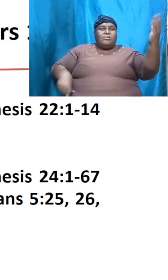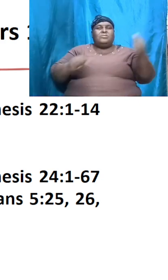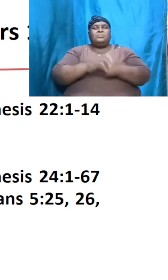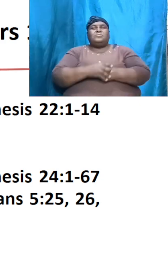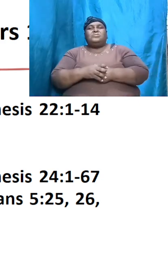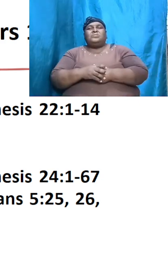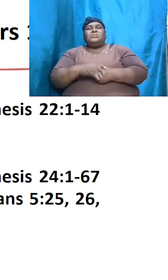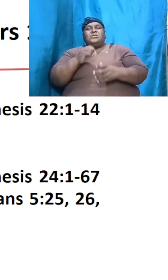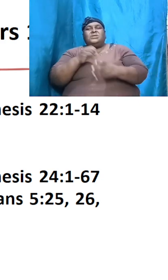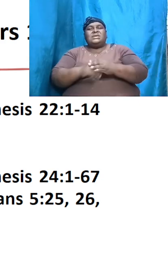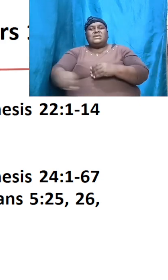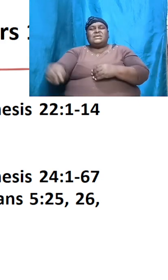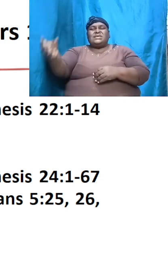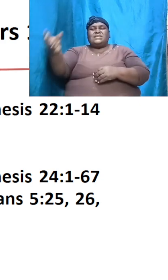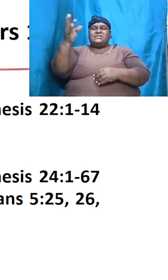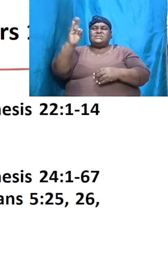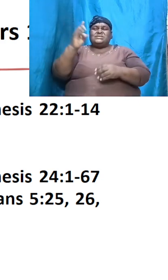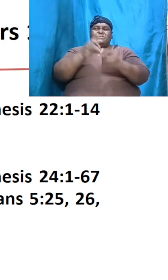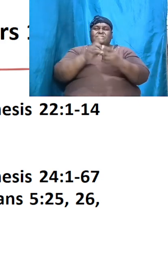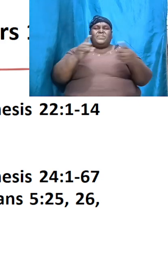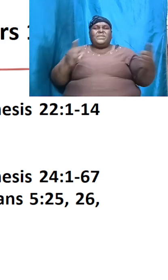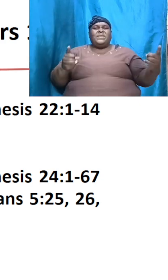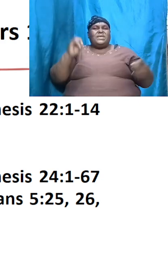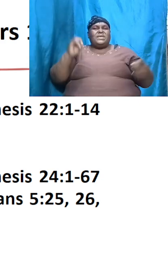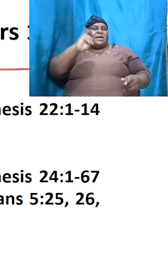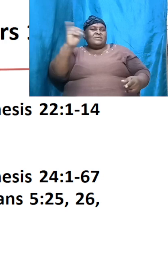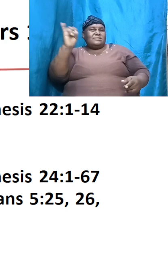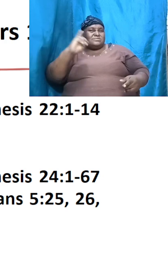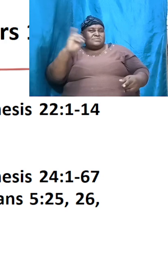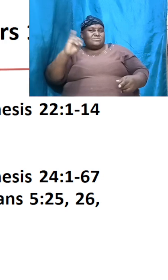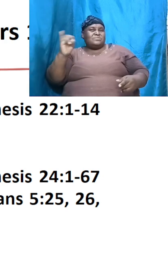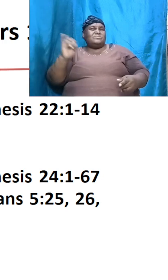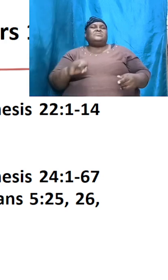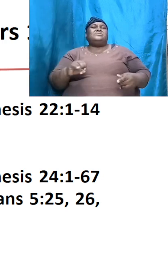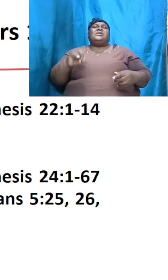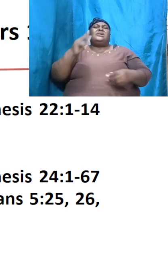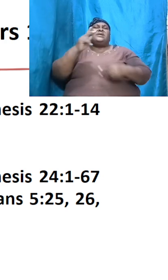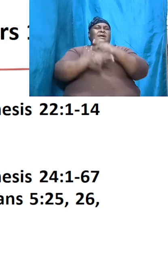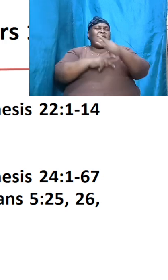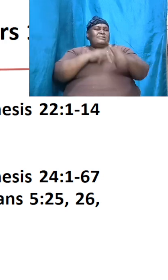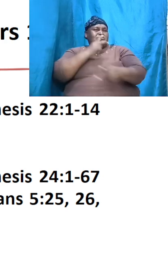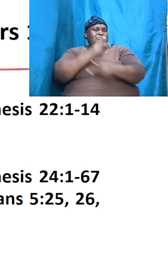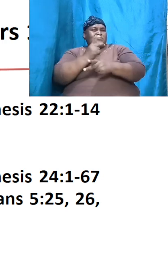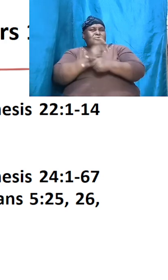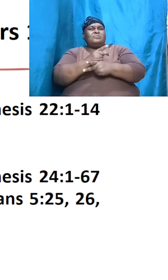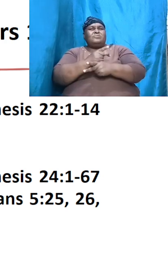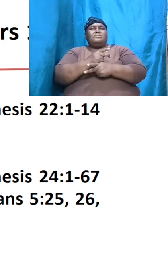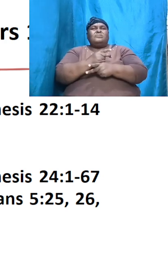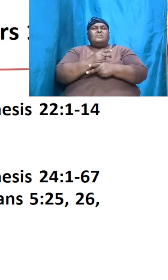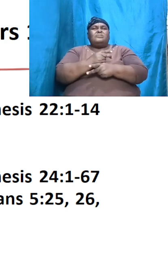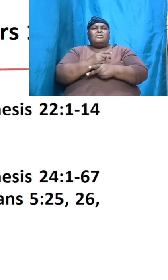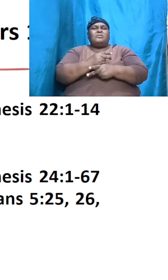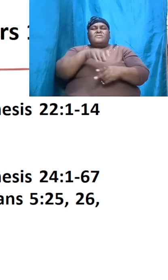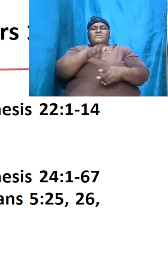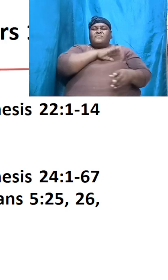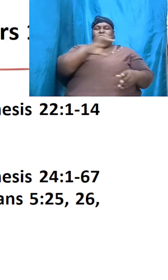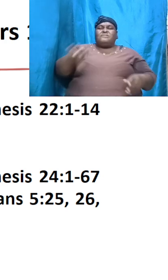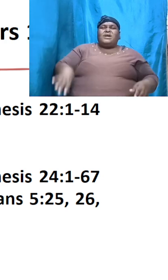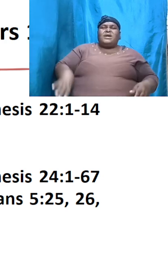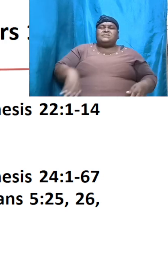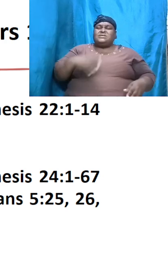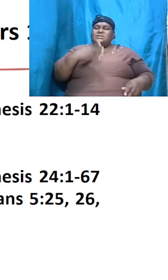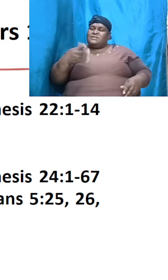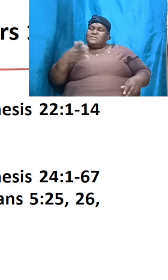seventh division that isaac was a type of christ and the things that jesus christ